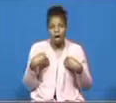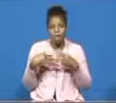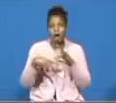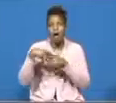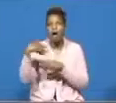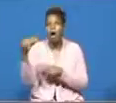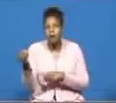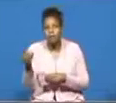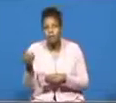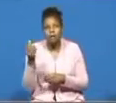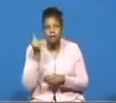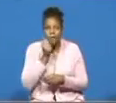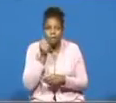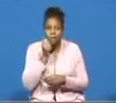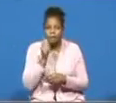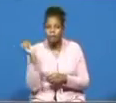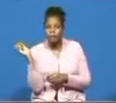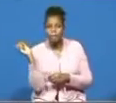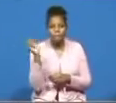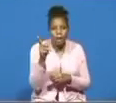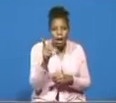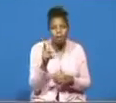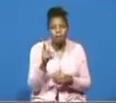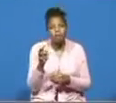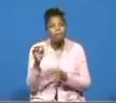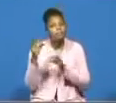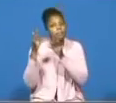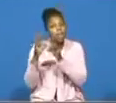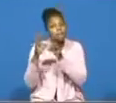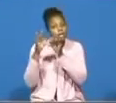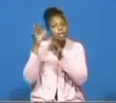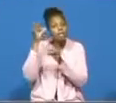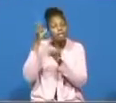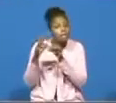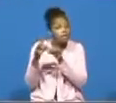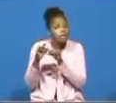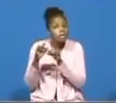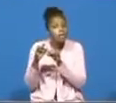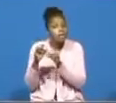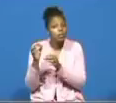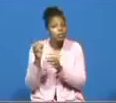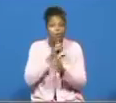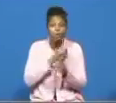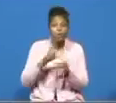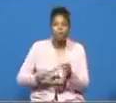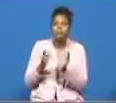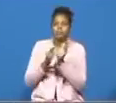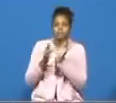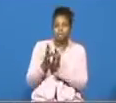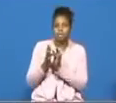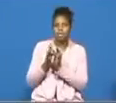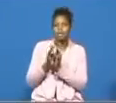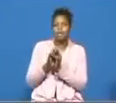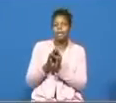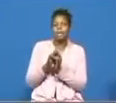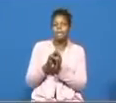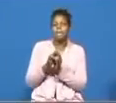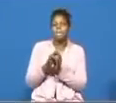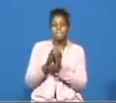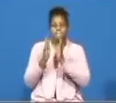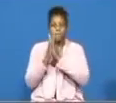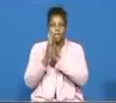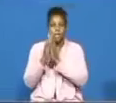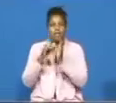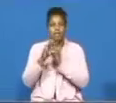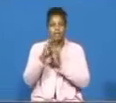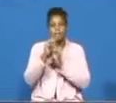every day they had to go back in faith to the lord and jesus in his model prayer he said lord provide us